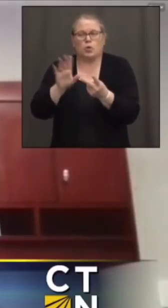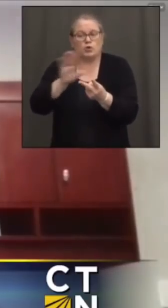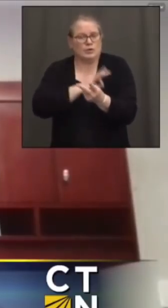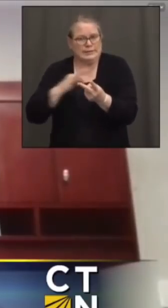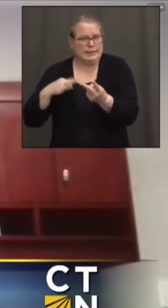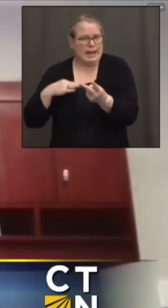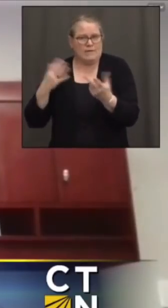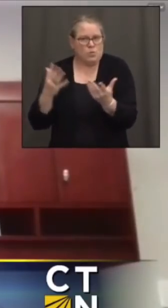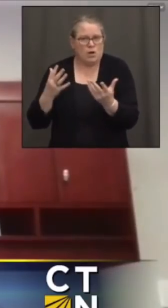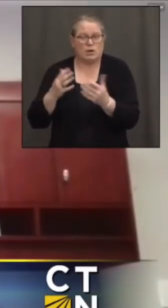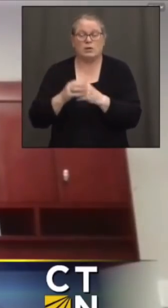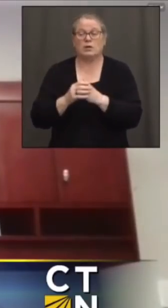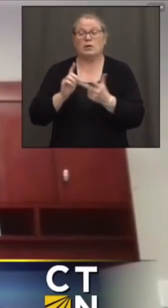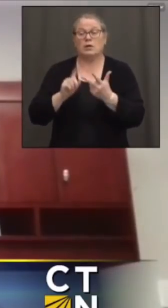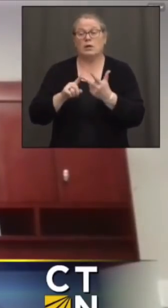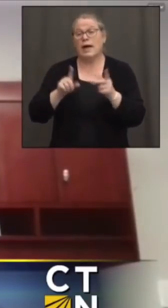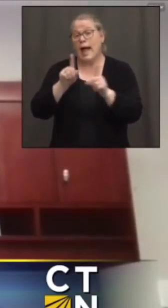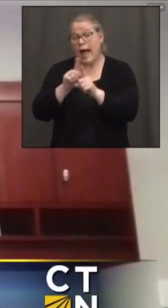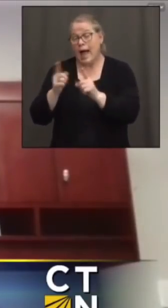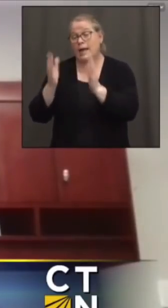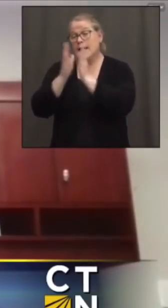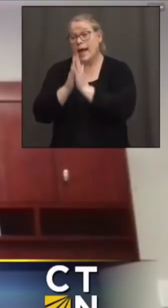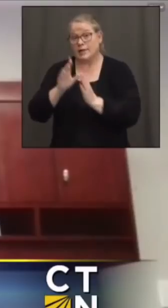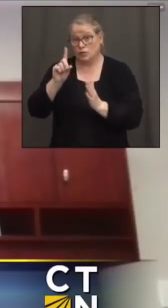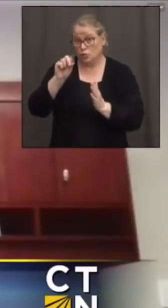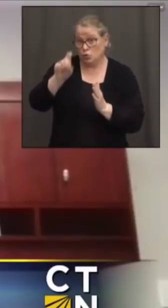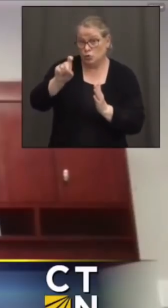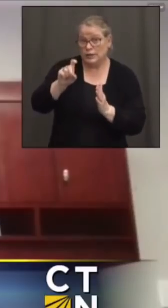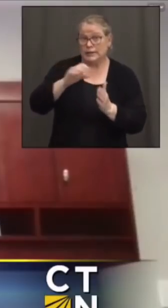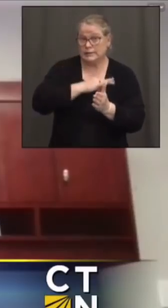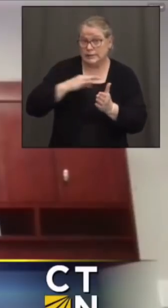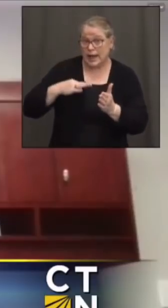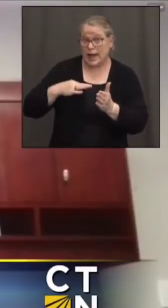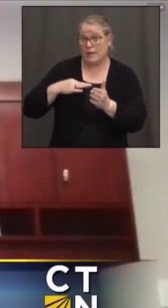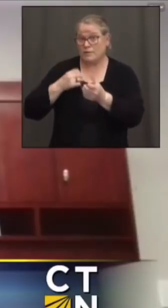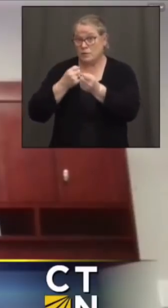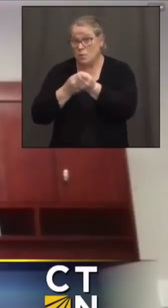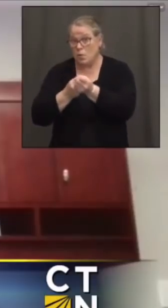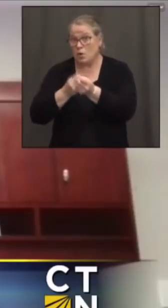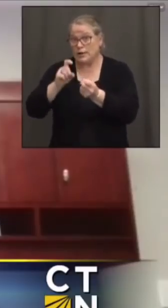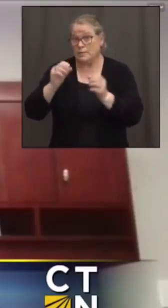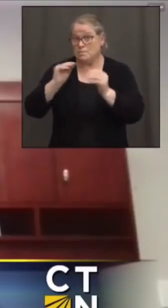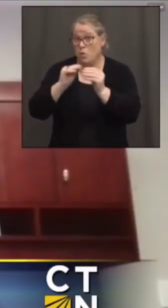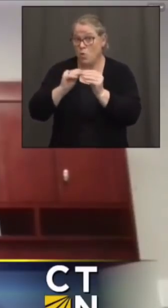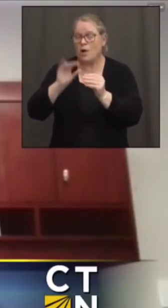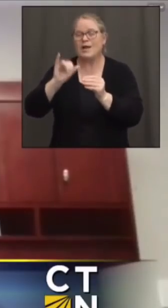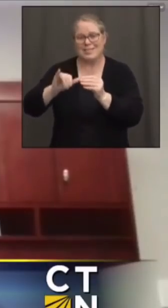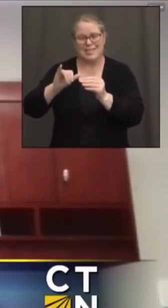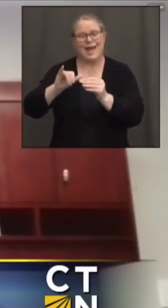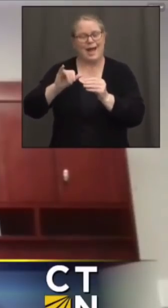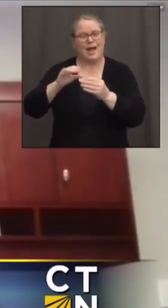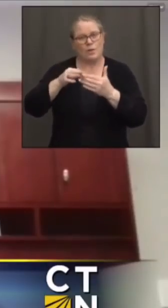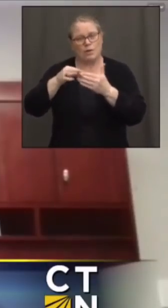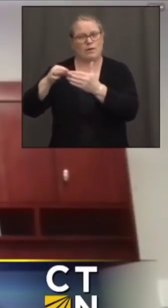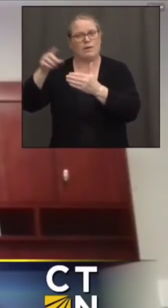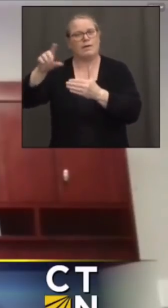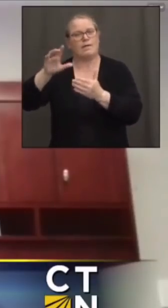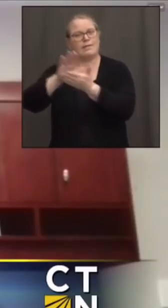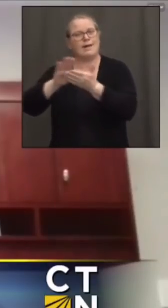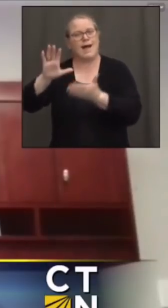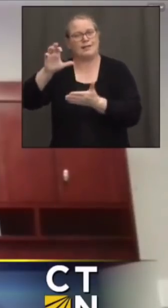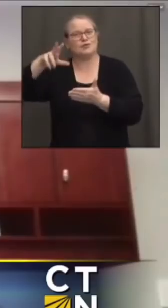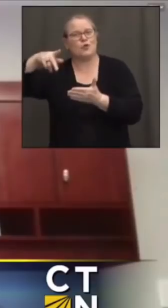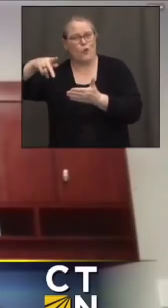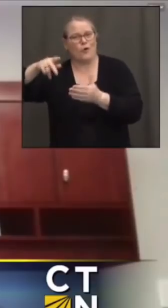It also asks whether they need staff and support, which goes back to the College Corps that would make that connection for them. And for the